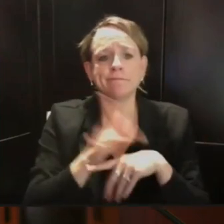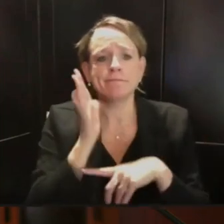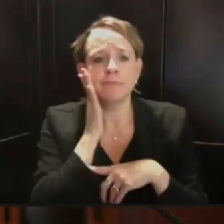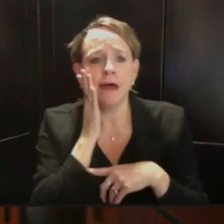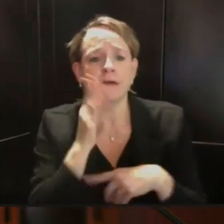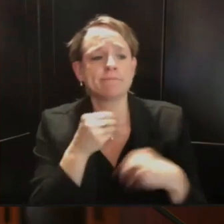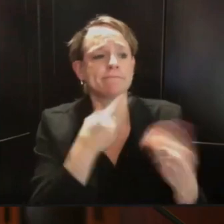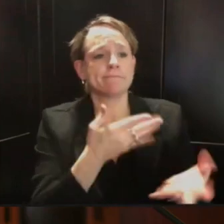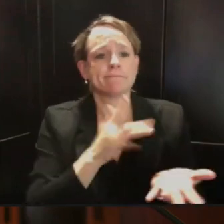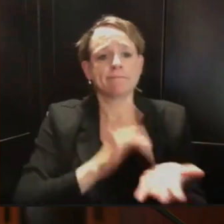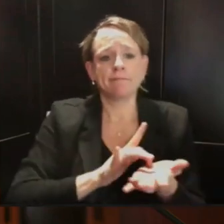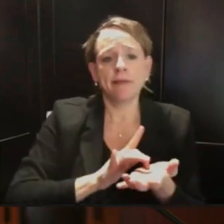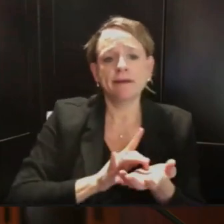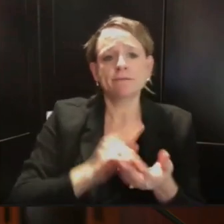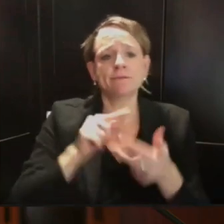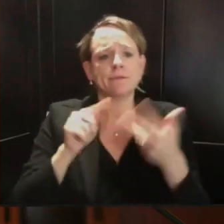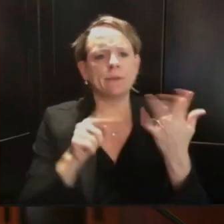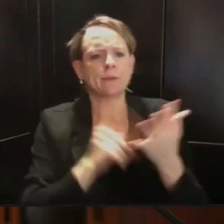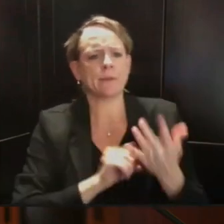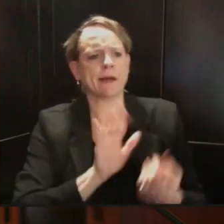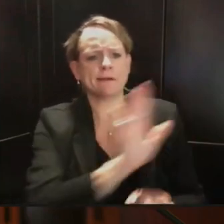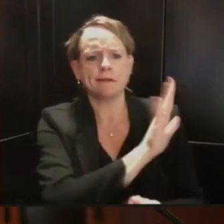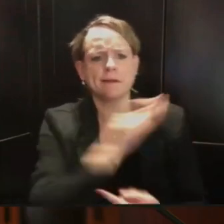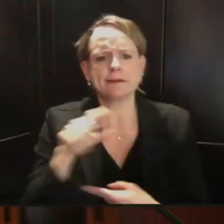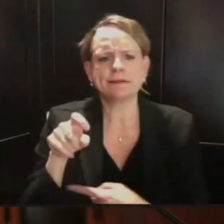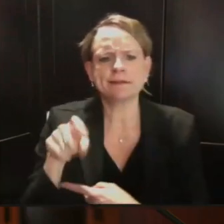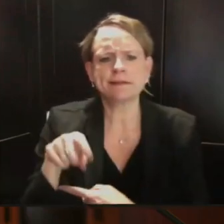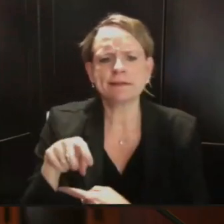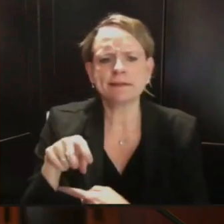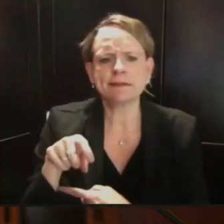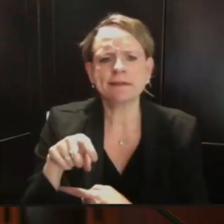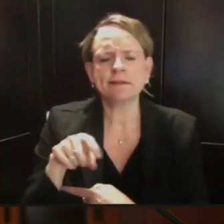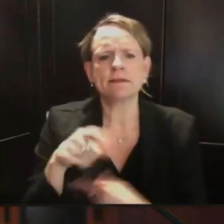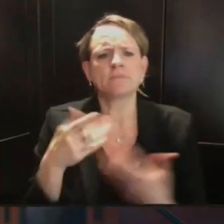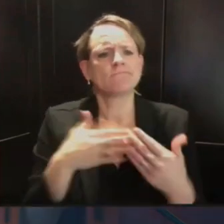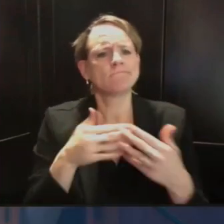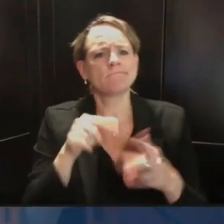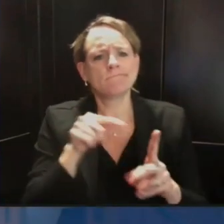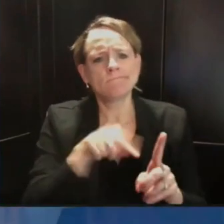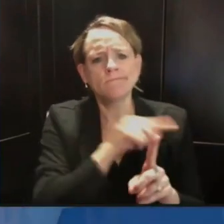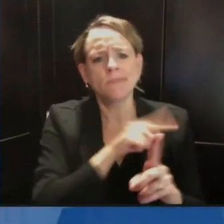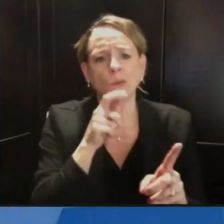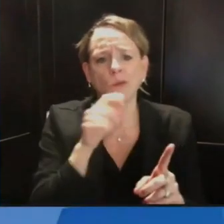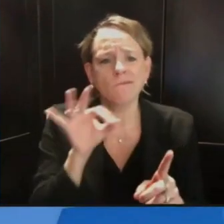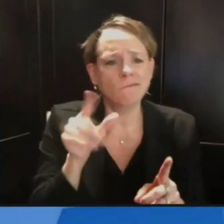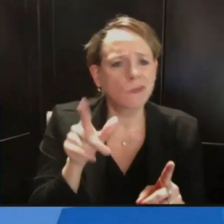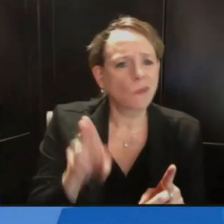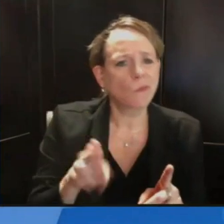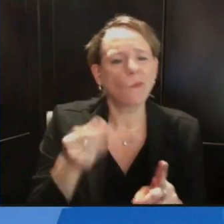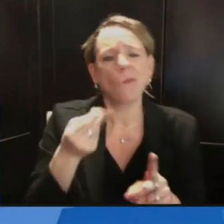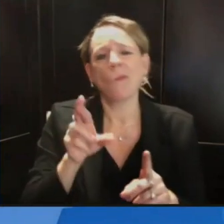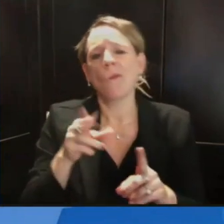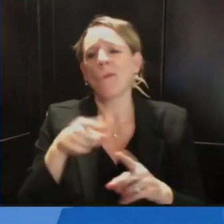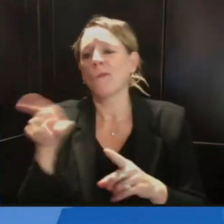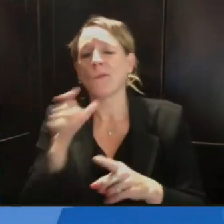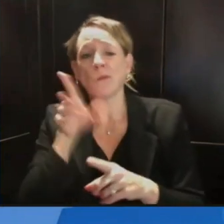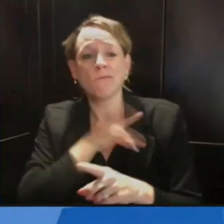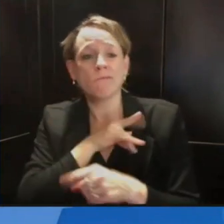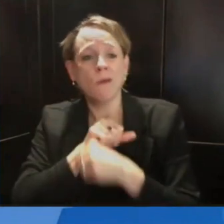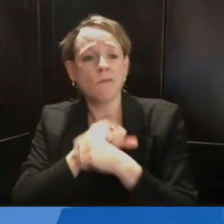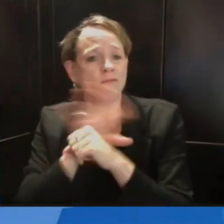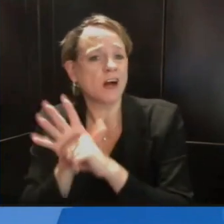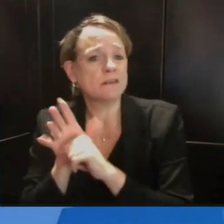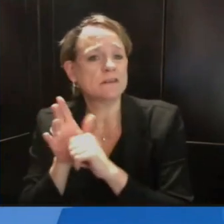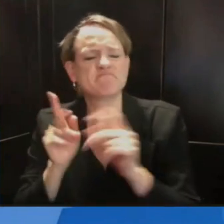illness they are needing hospitalization for. Thank you. Danny. Thank to Eric Gunn from Wisconsin